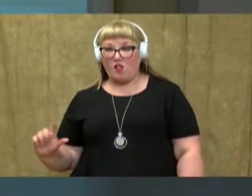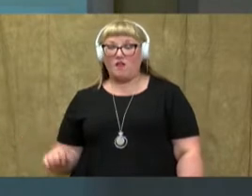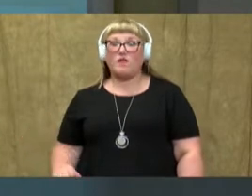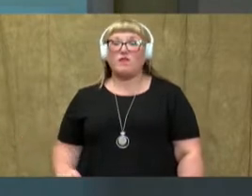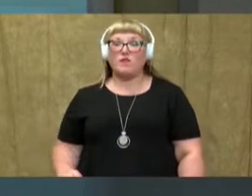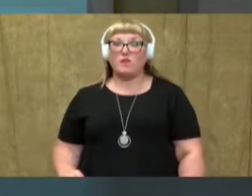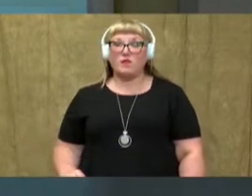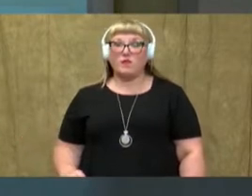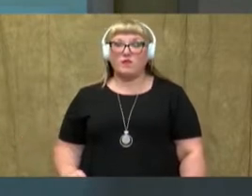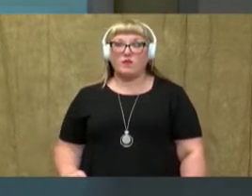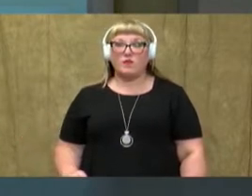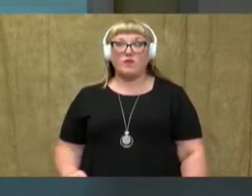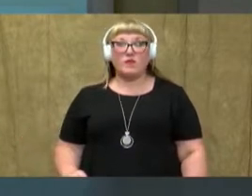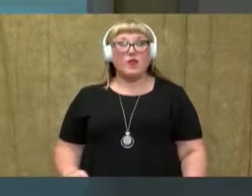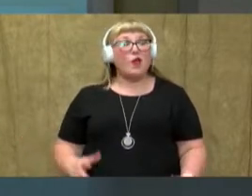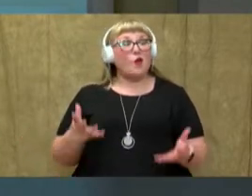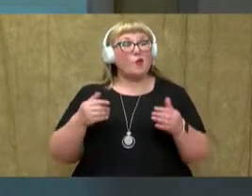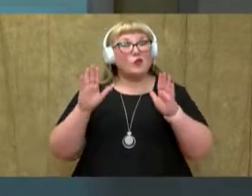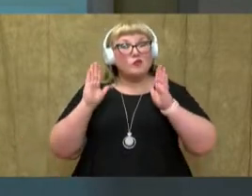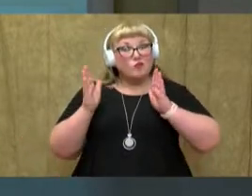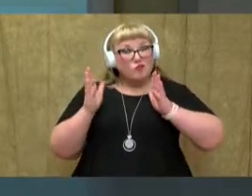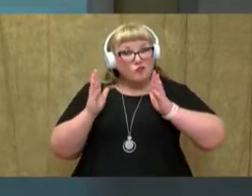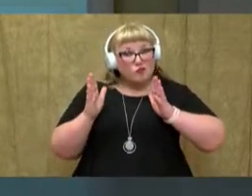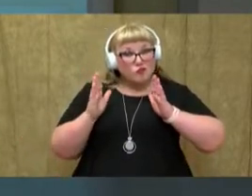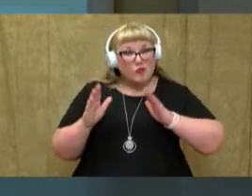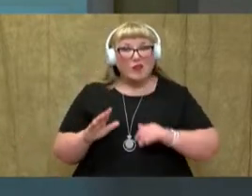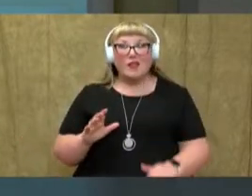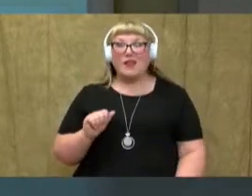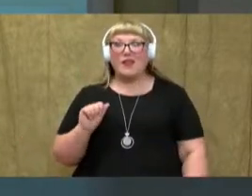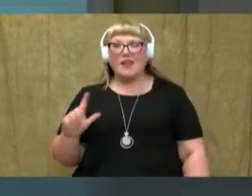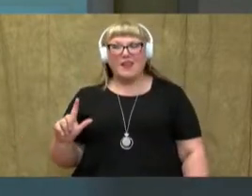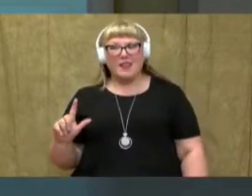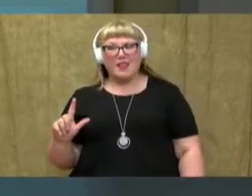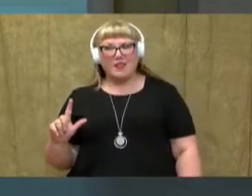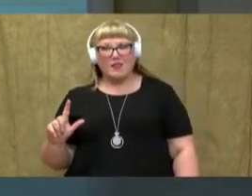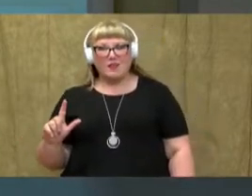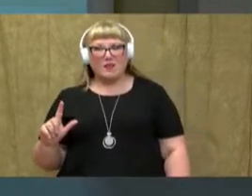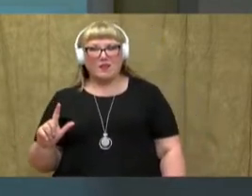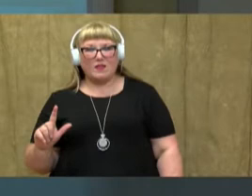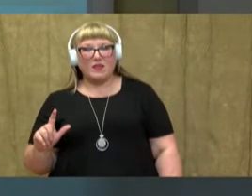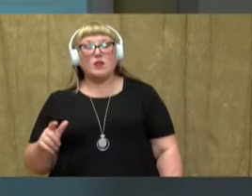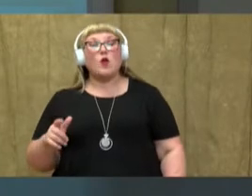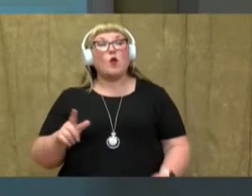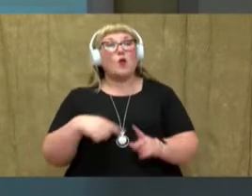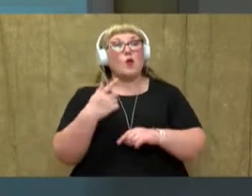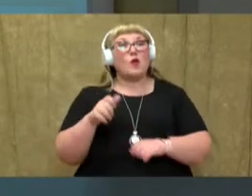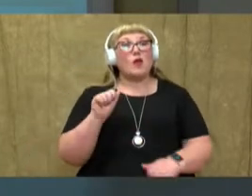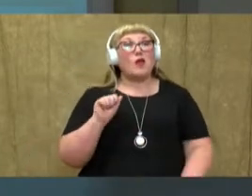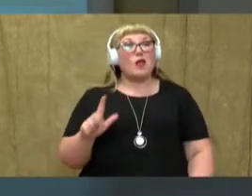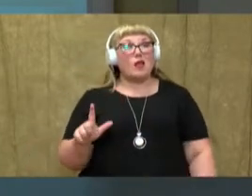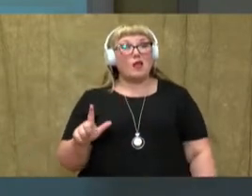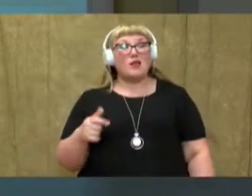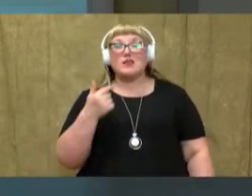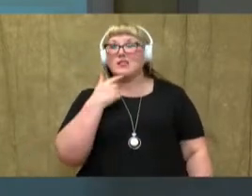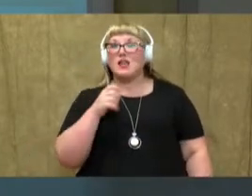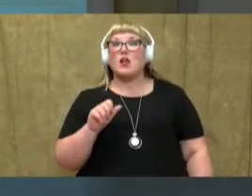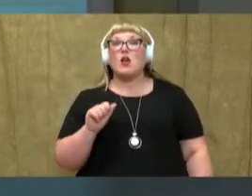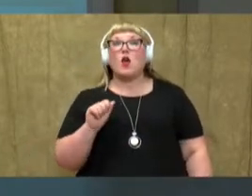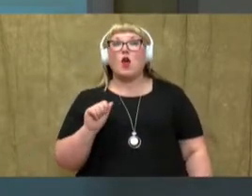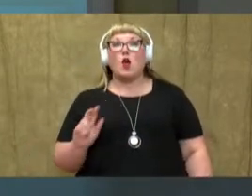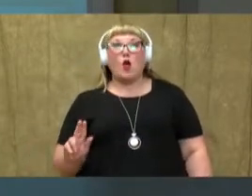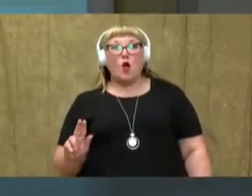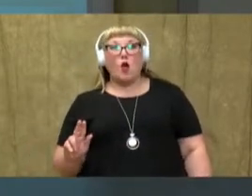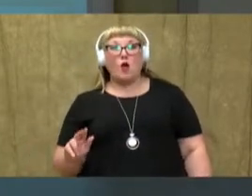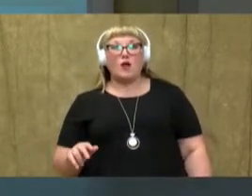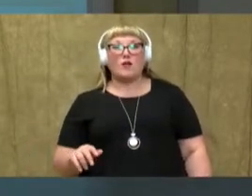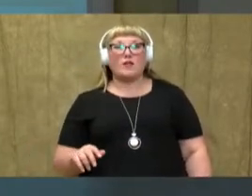Now, I want you to pay very close attention to a-l. When a-l says aww, you're also going to hear